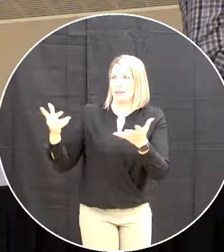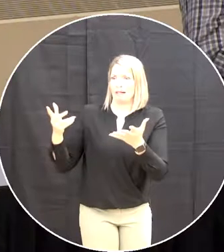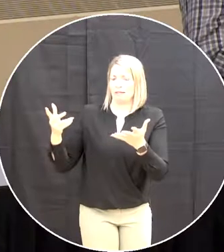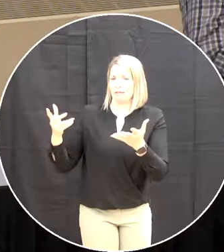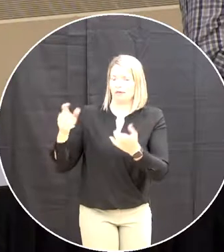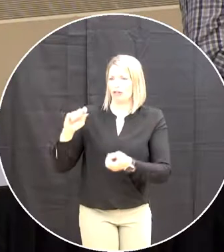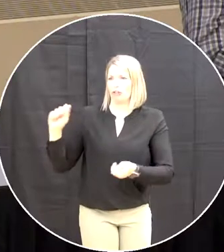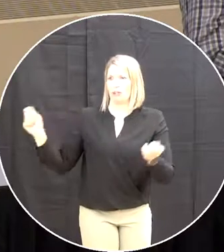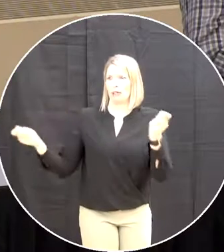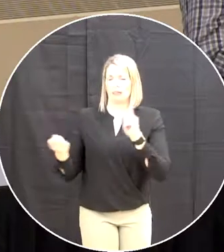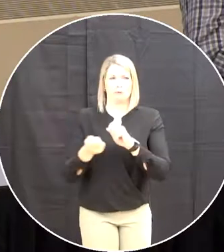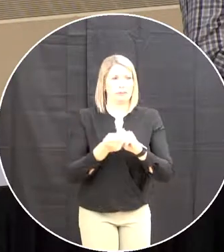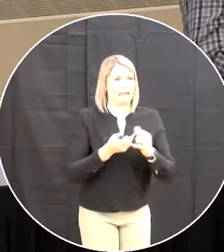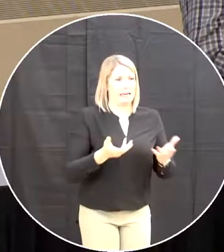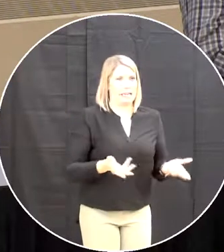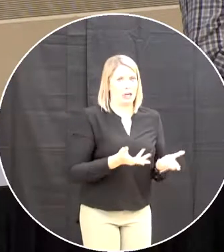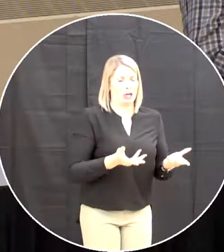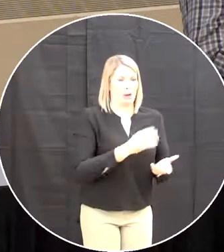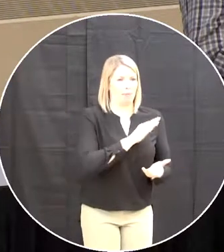businesses aboard has remained the same